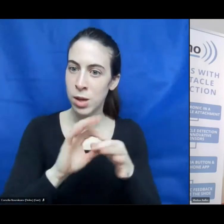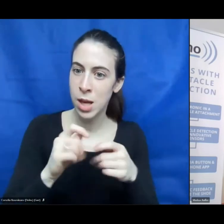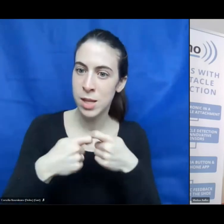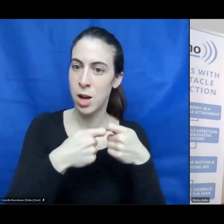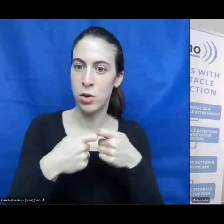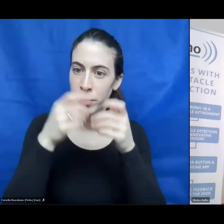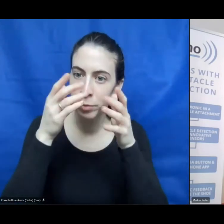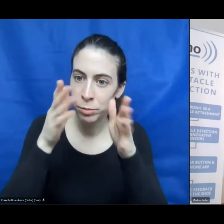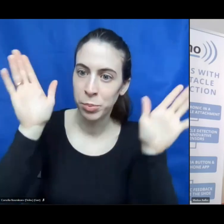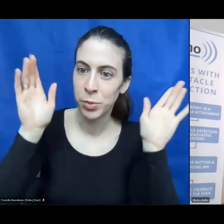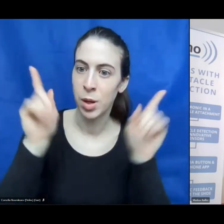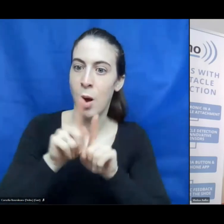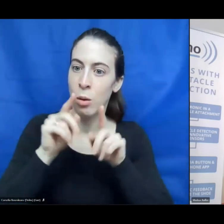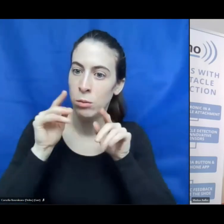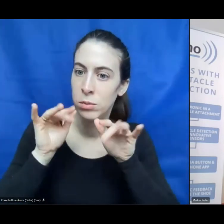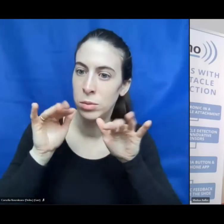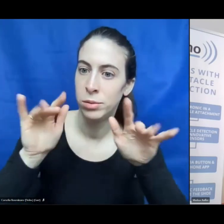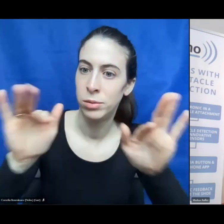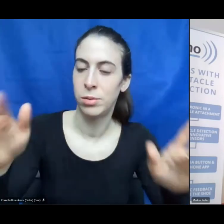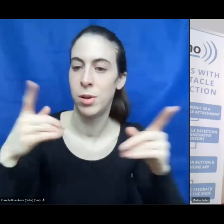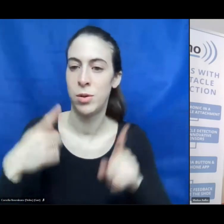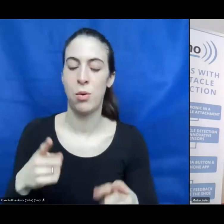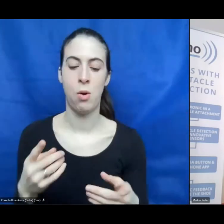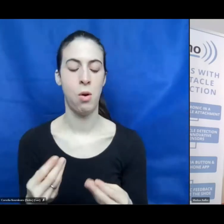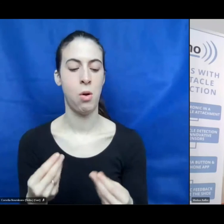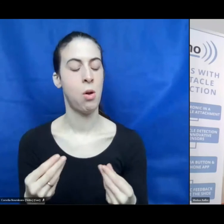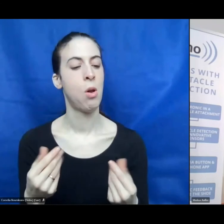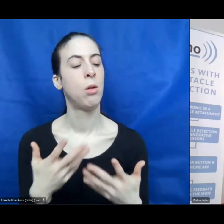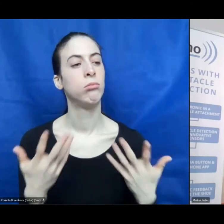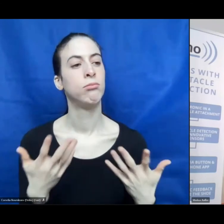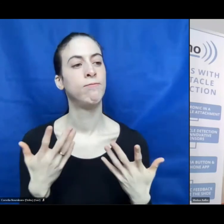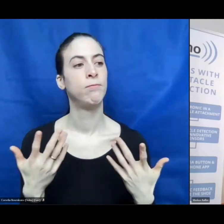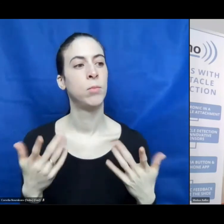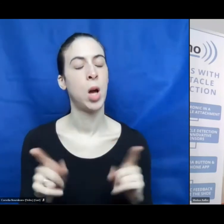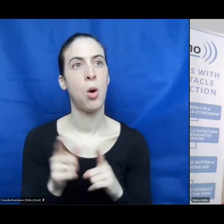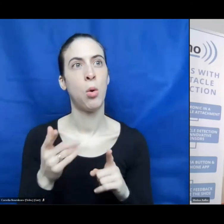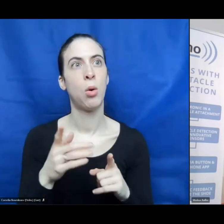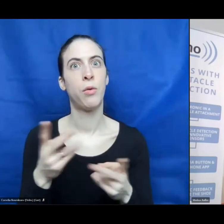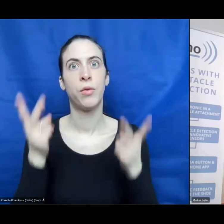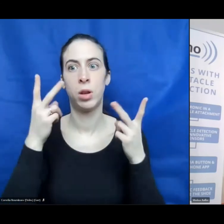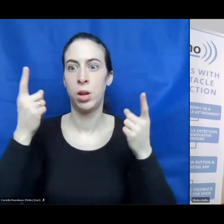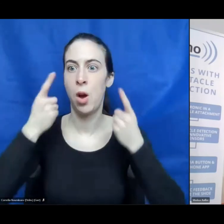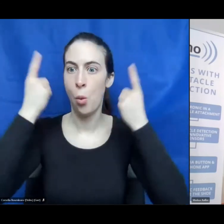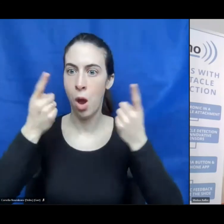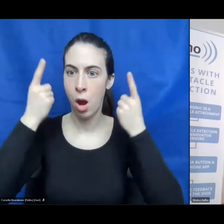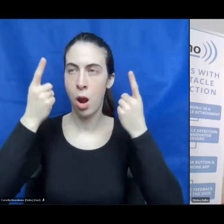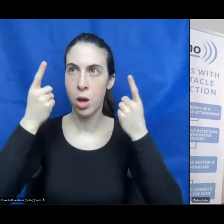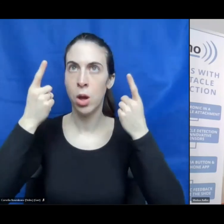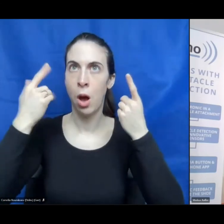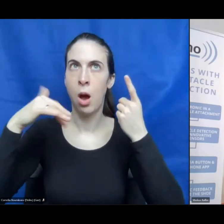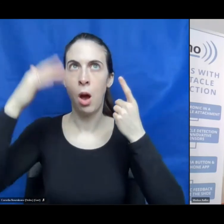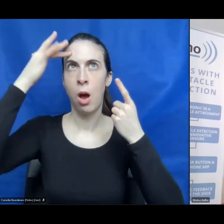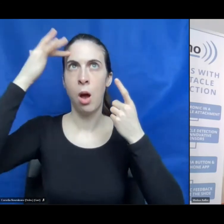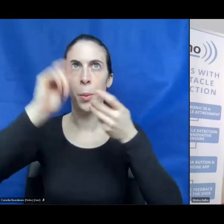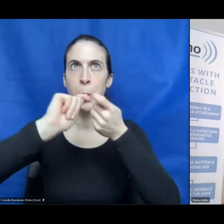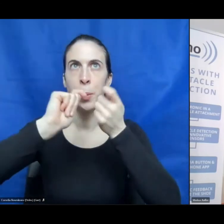be aware of changing thoughts about helping